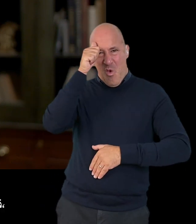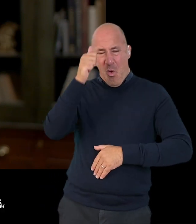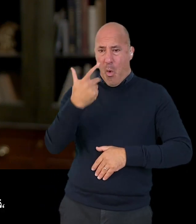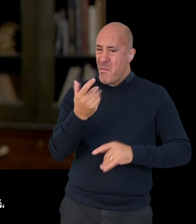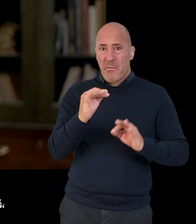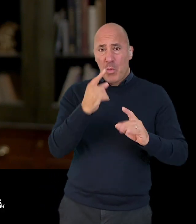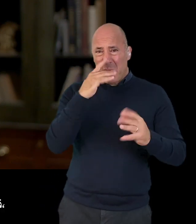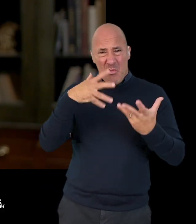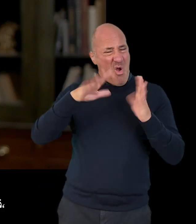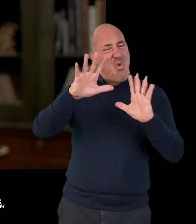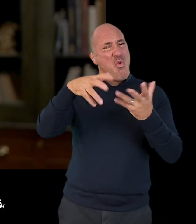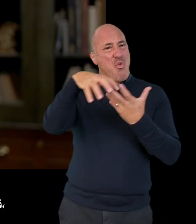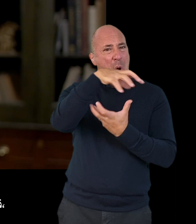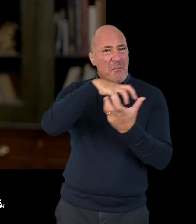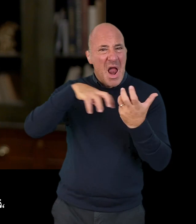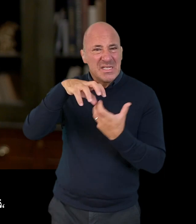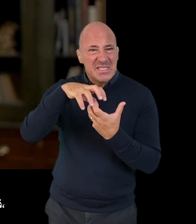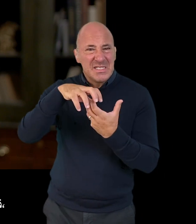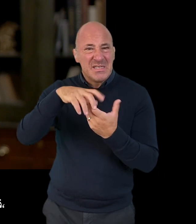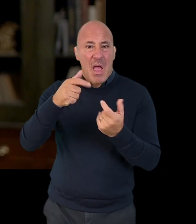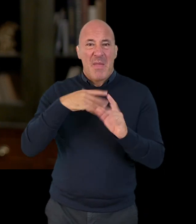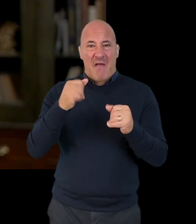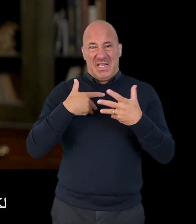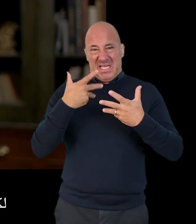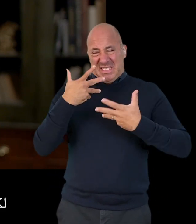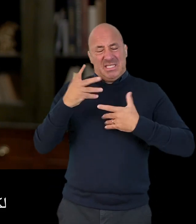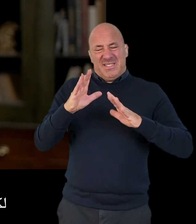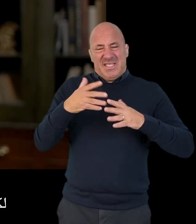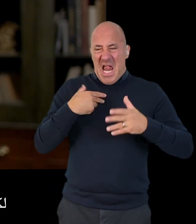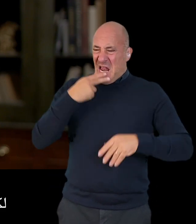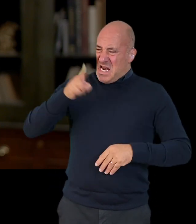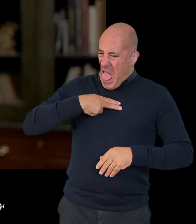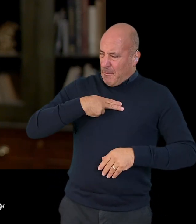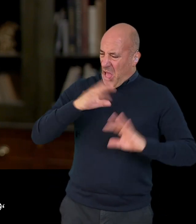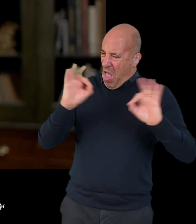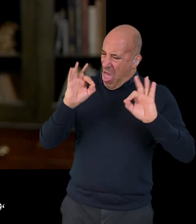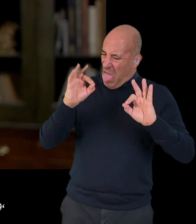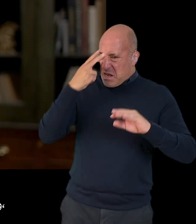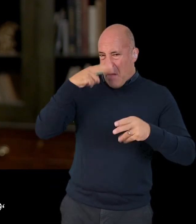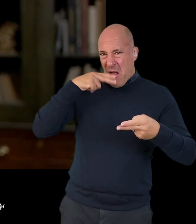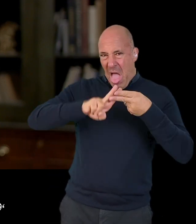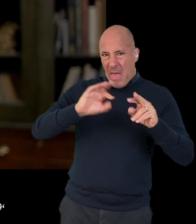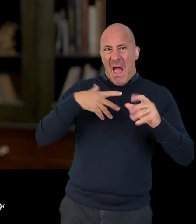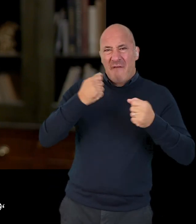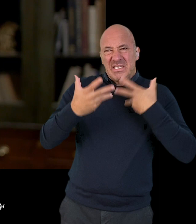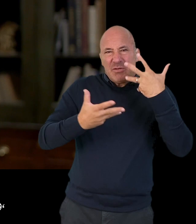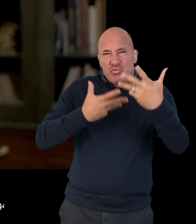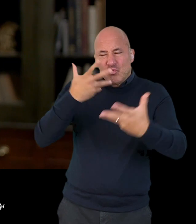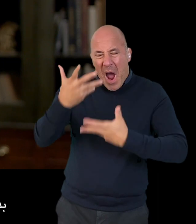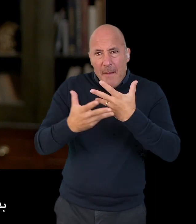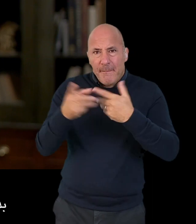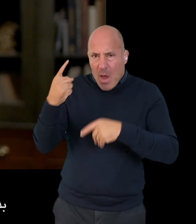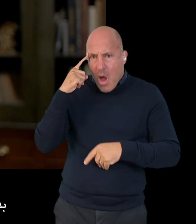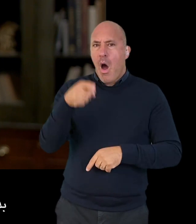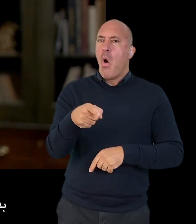you may feel that you know very clearly what it is but it may be more complex and it may involve you using a description